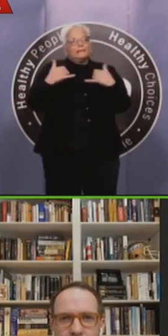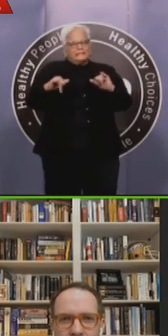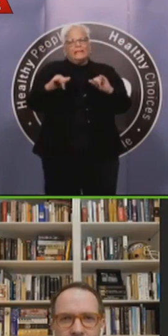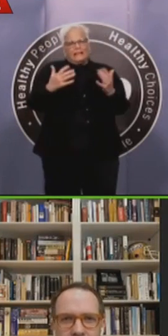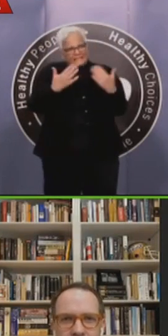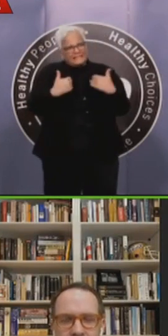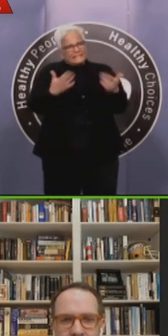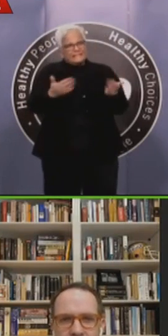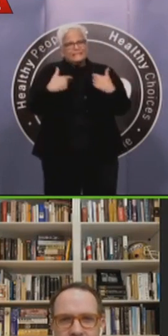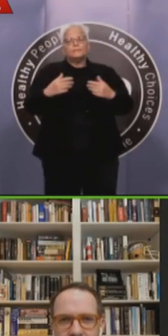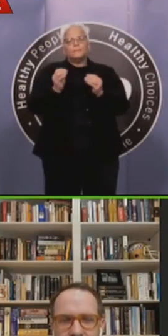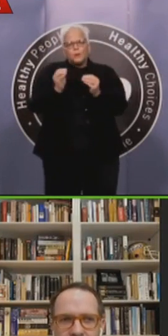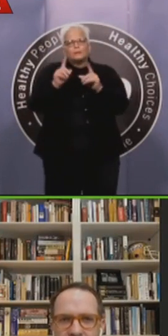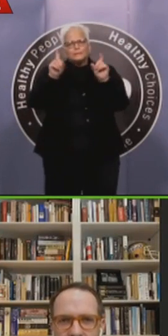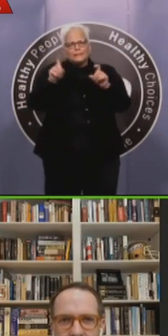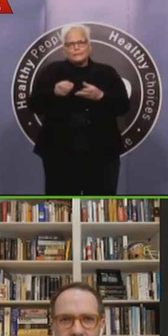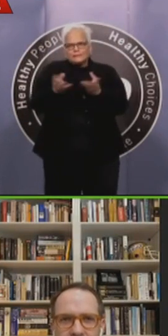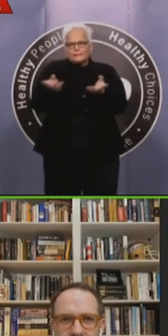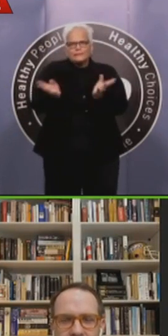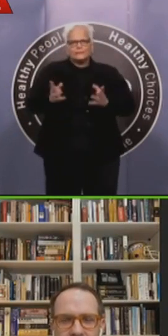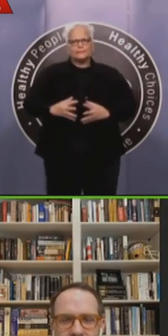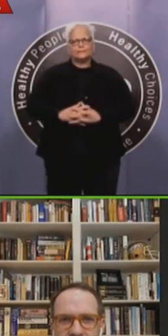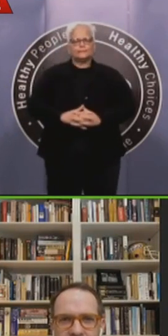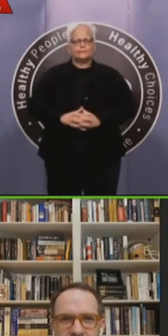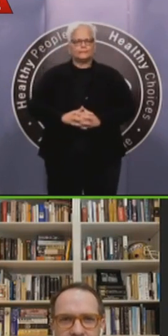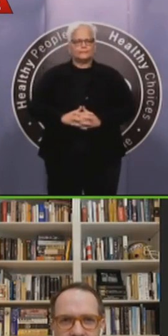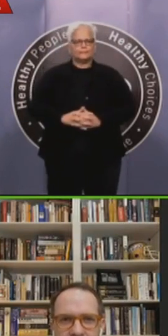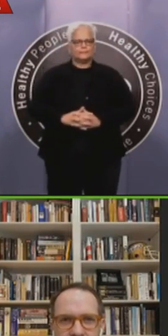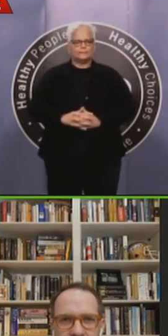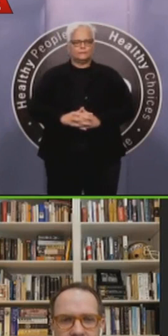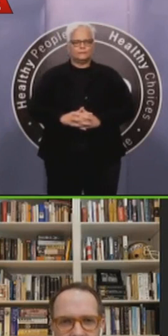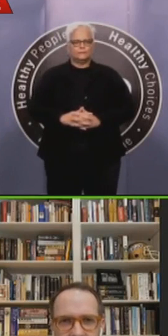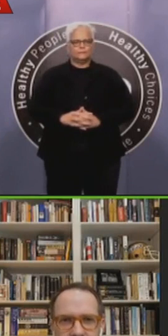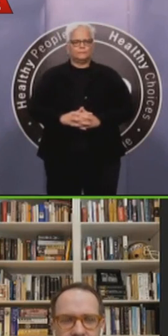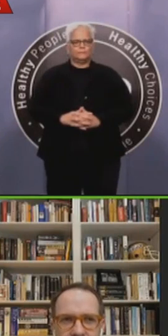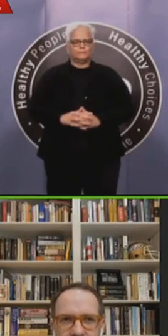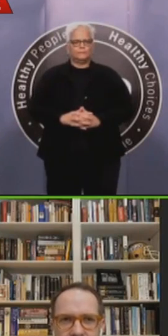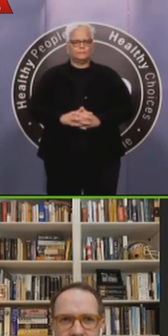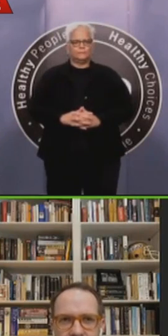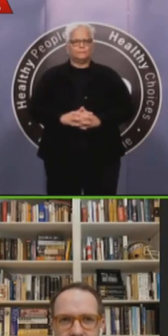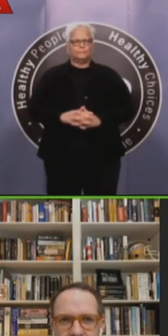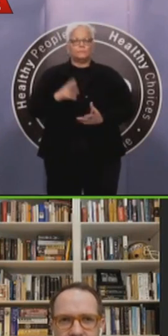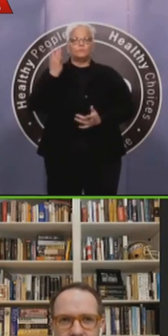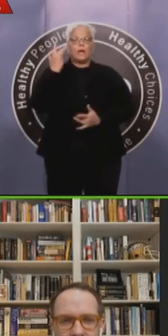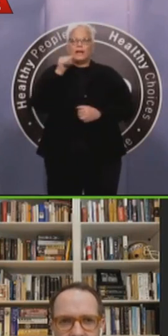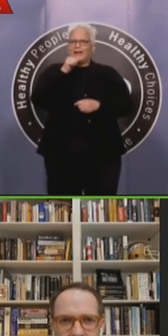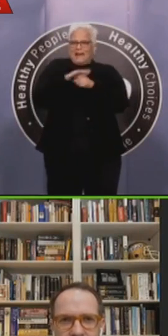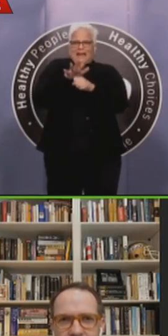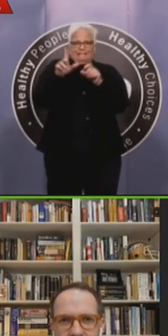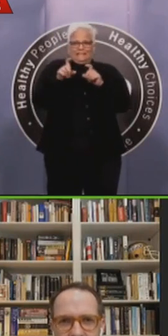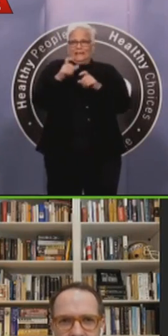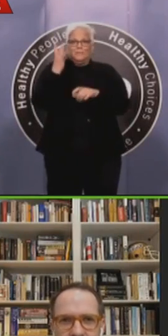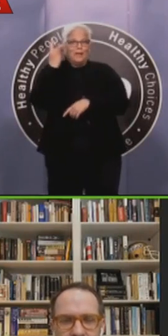this being a new virus and developing enough testing kits, uh, and the